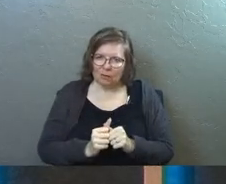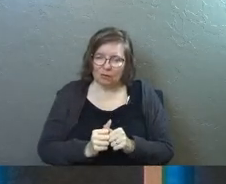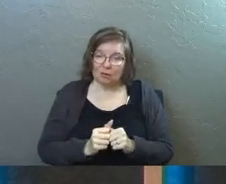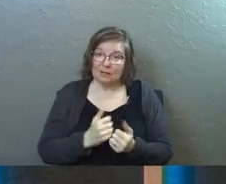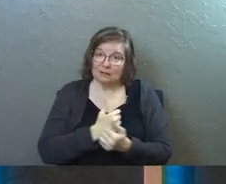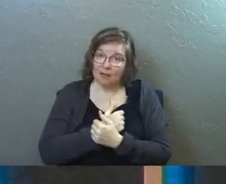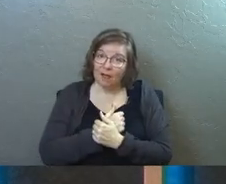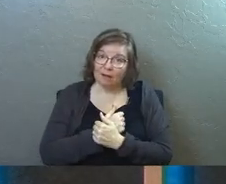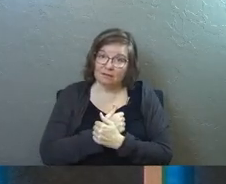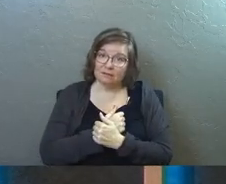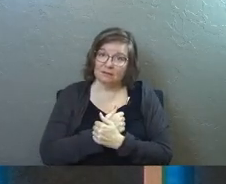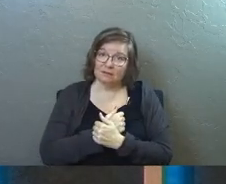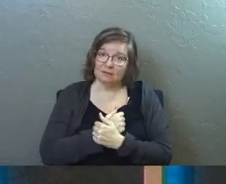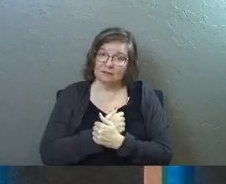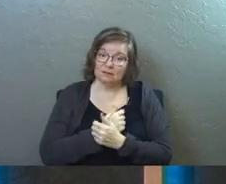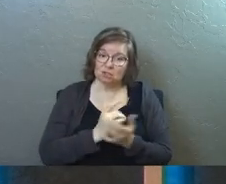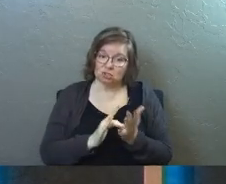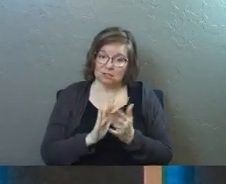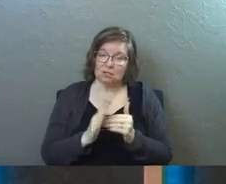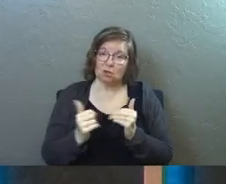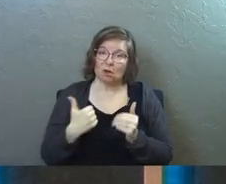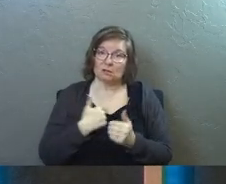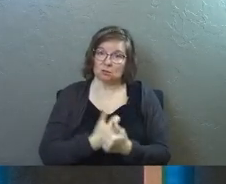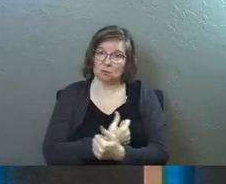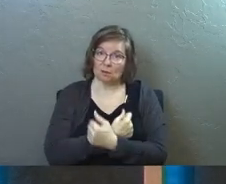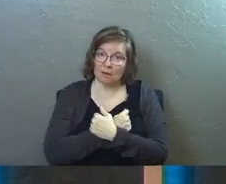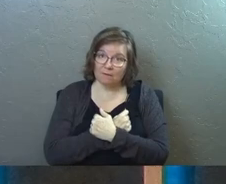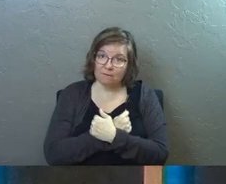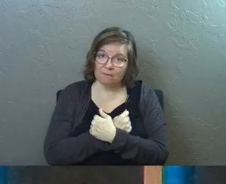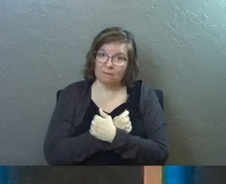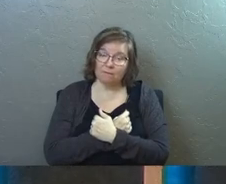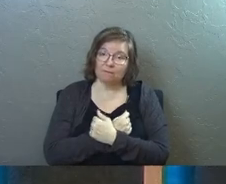it's love Jesus called us to love